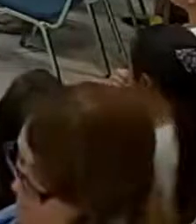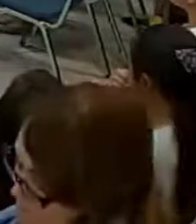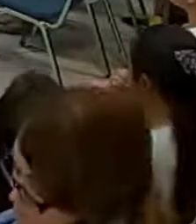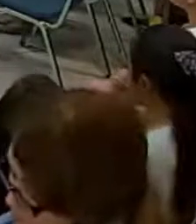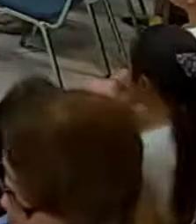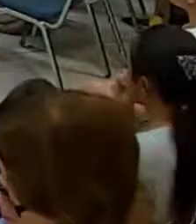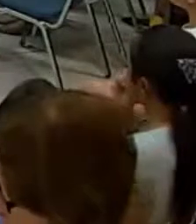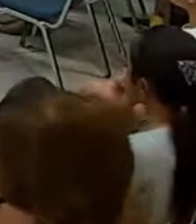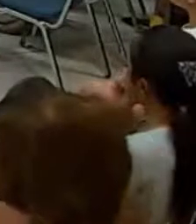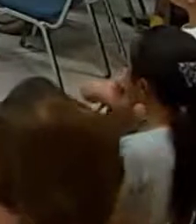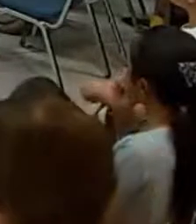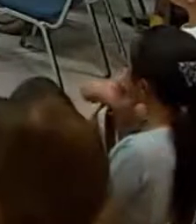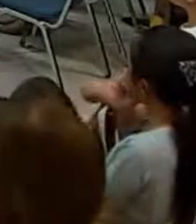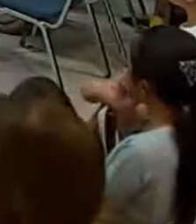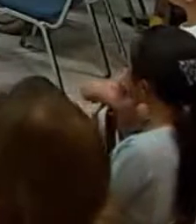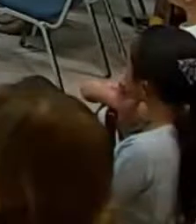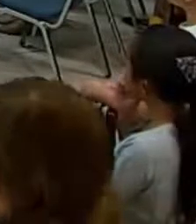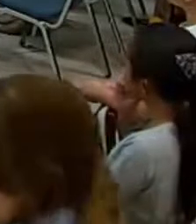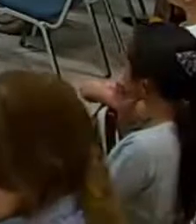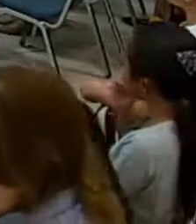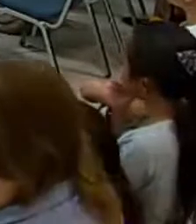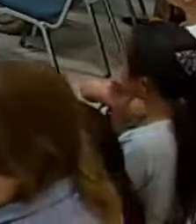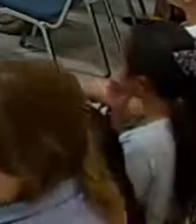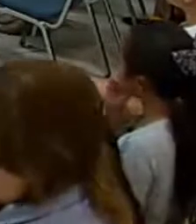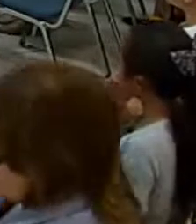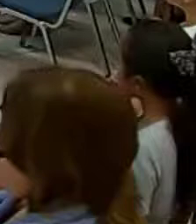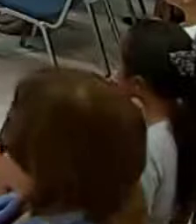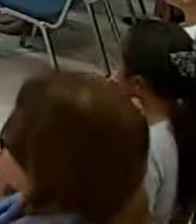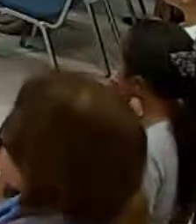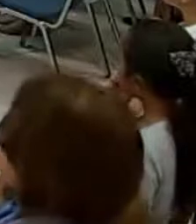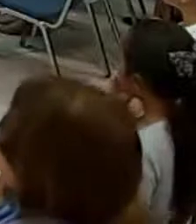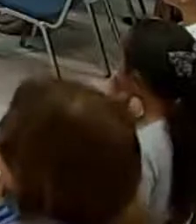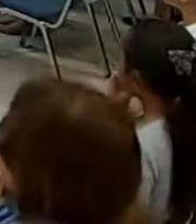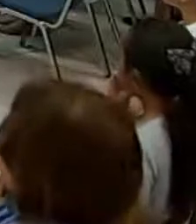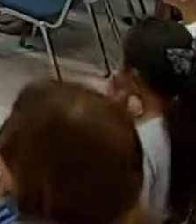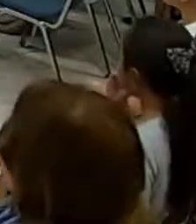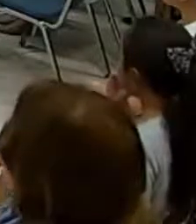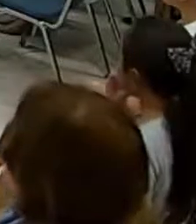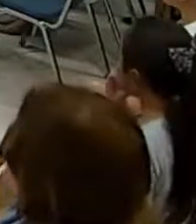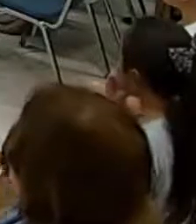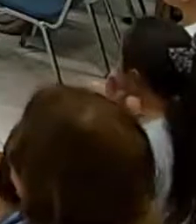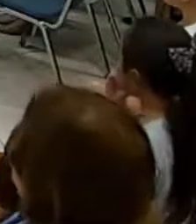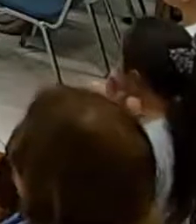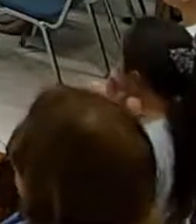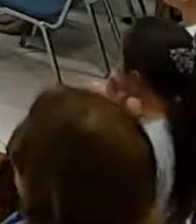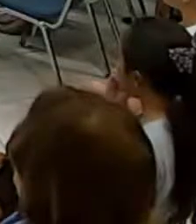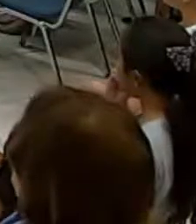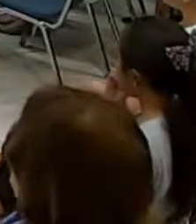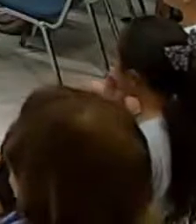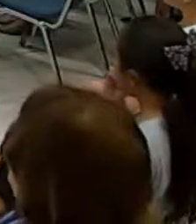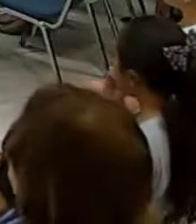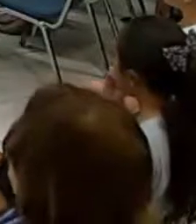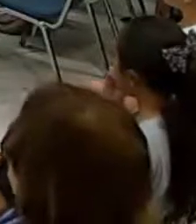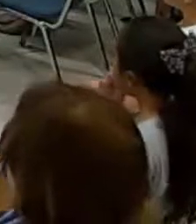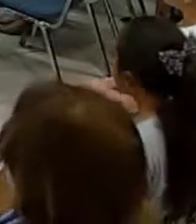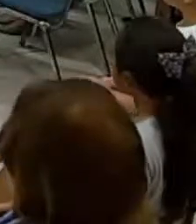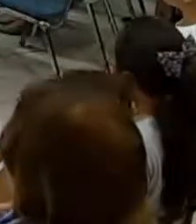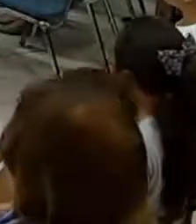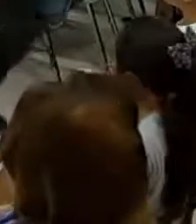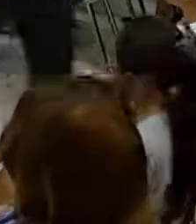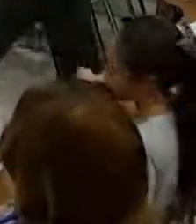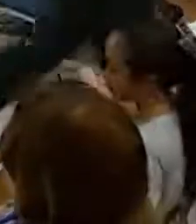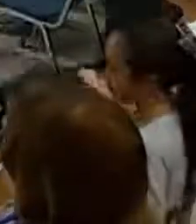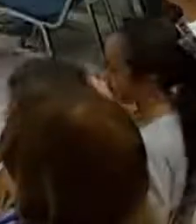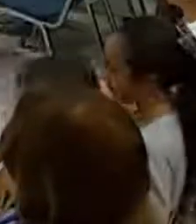it was that these predators, they didn't come close to the children because of this torch. The predators were, would stay away because of the